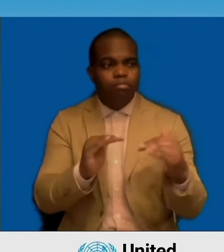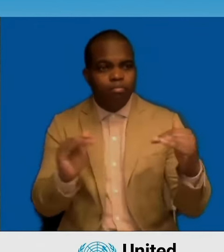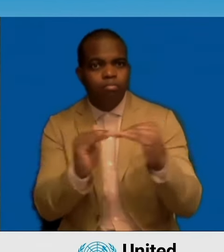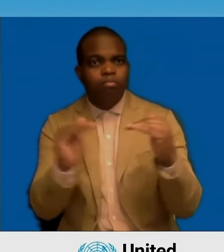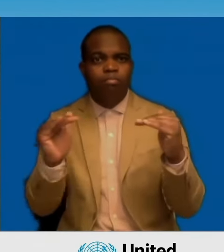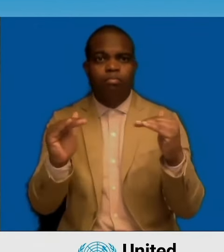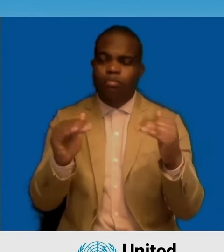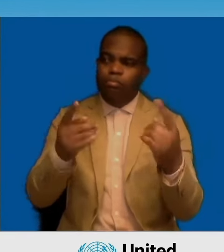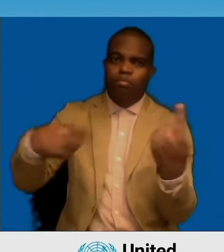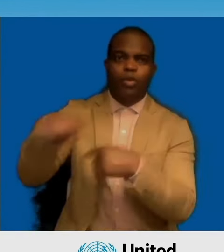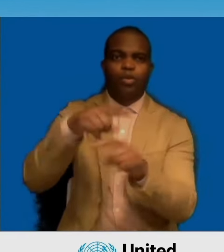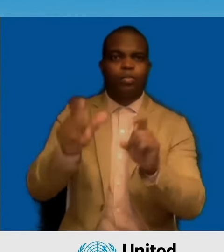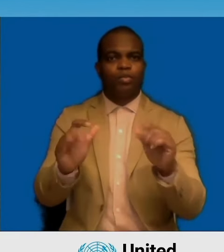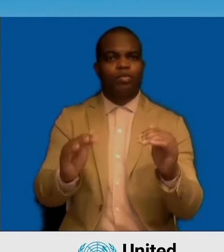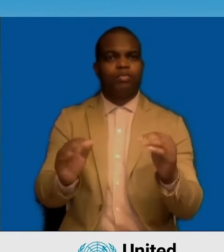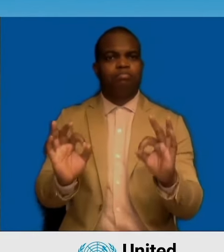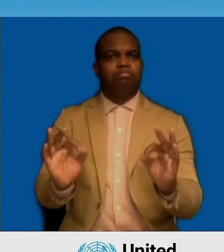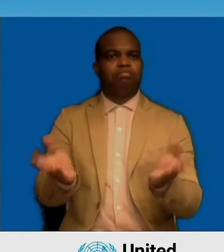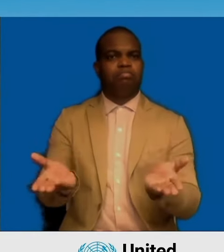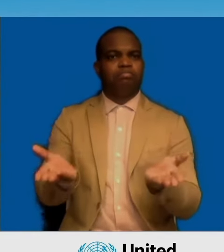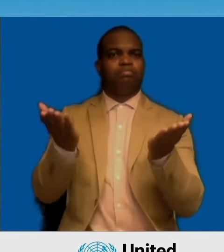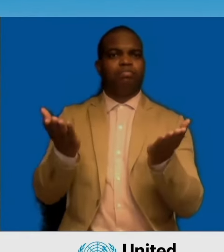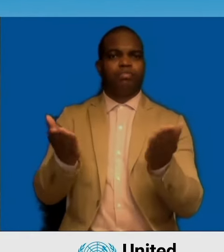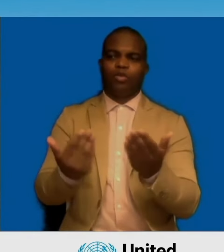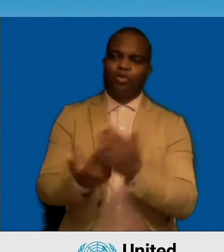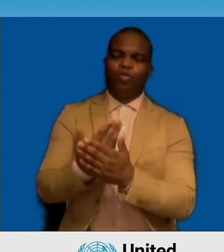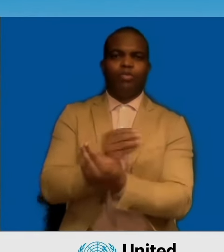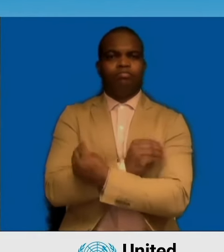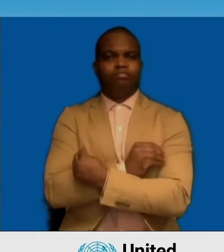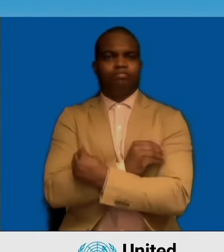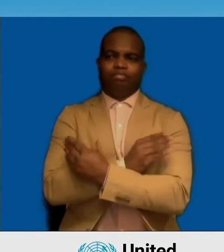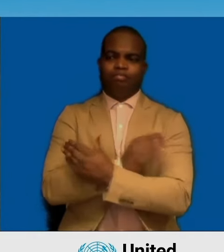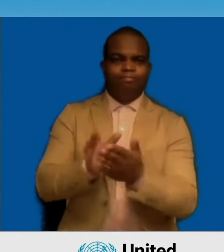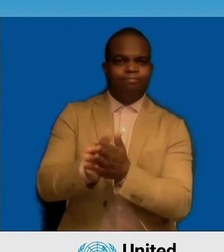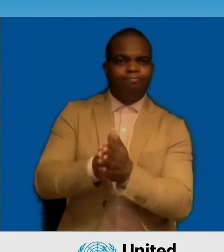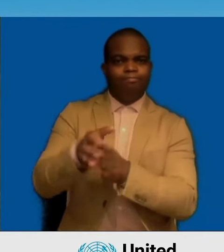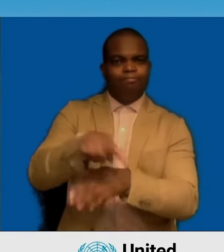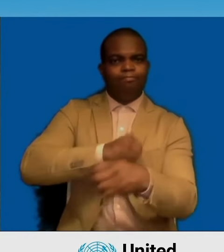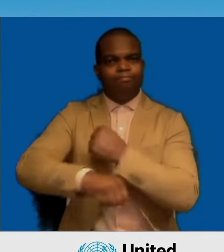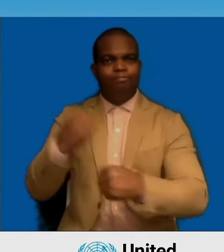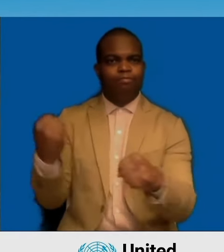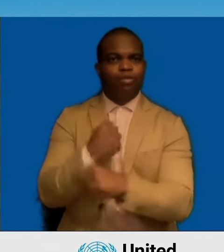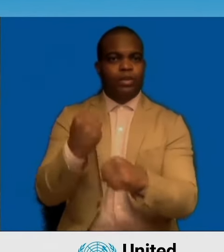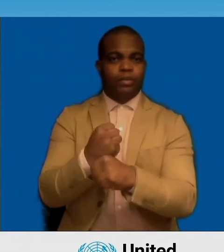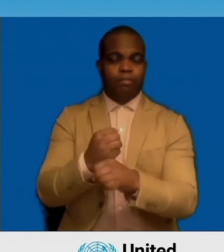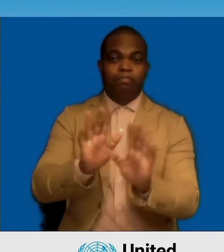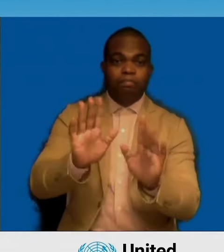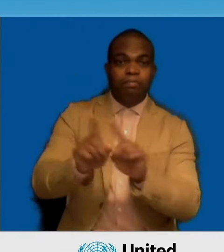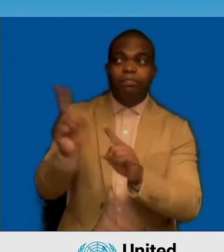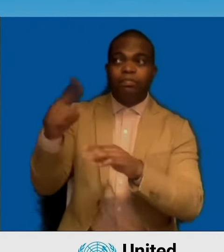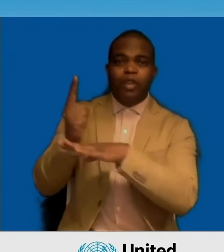business of eliminating nuclear weapons and other weapons of mass destruction, and propels our endeavors to establish norms